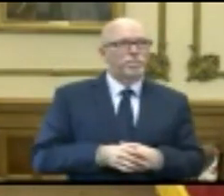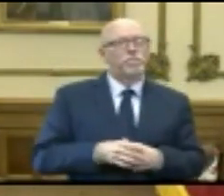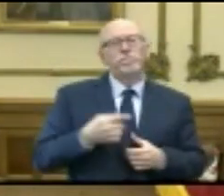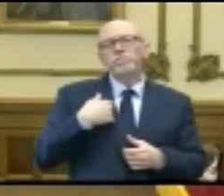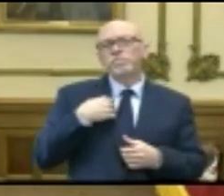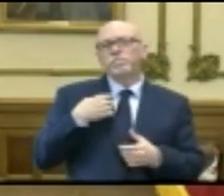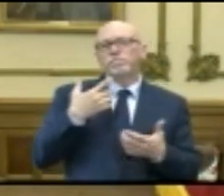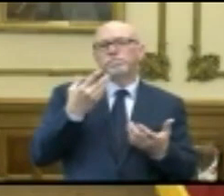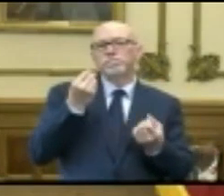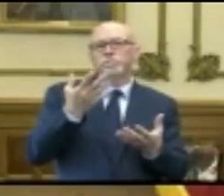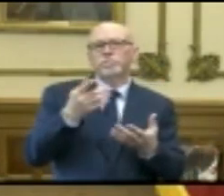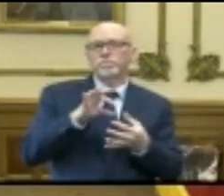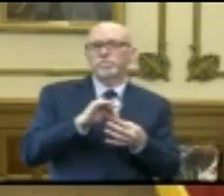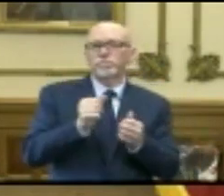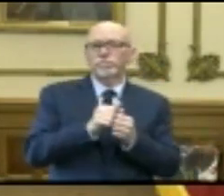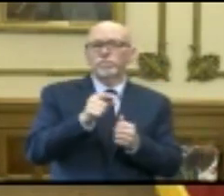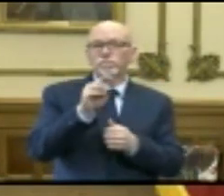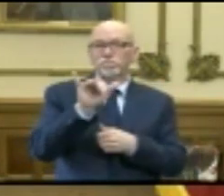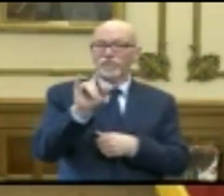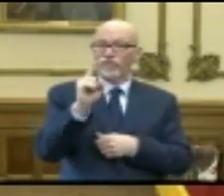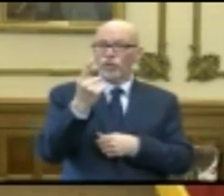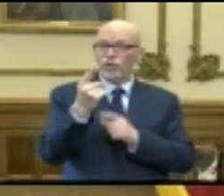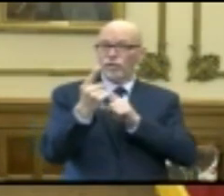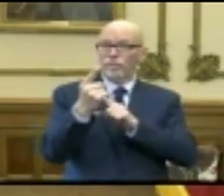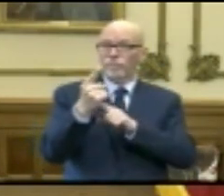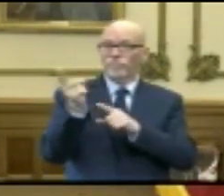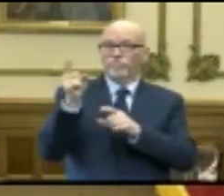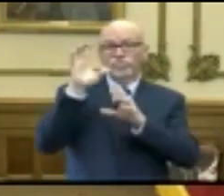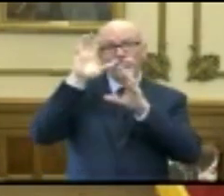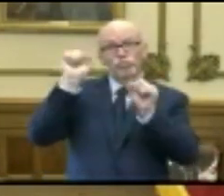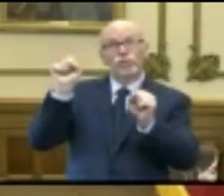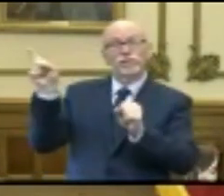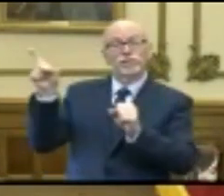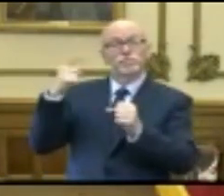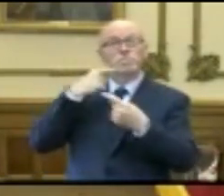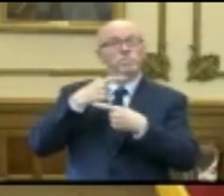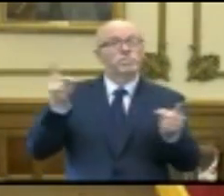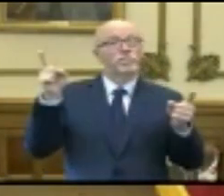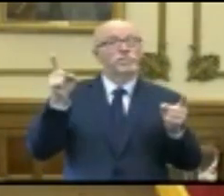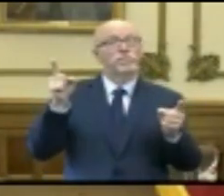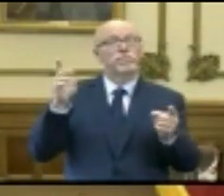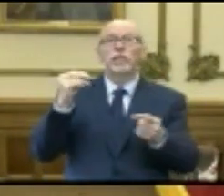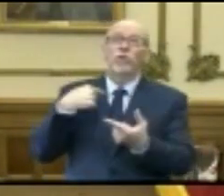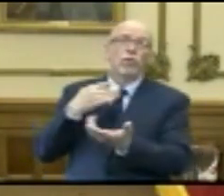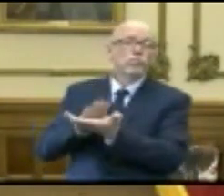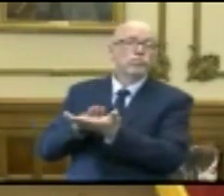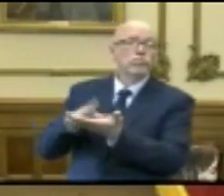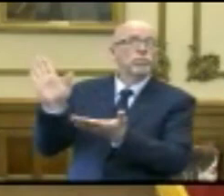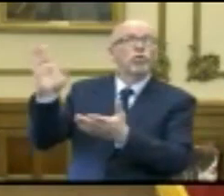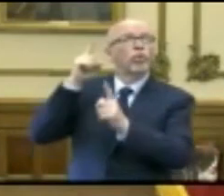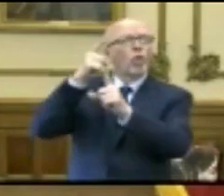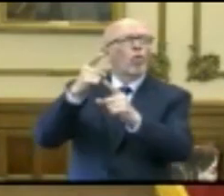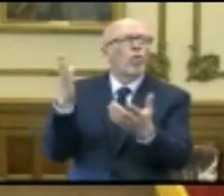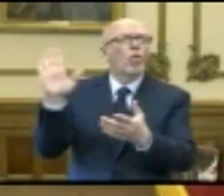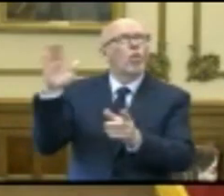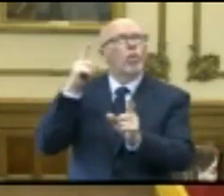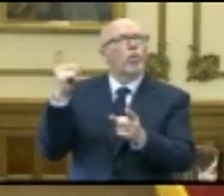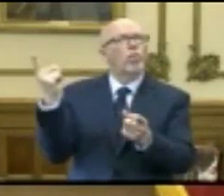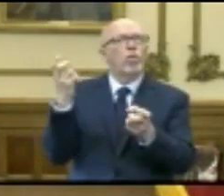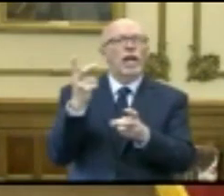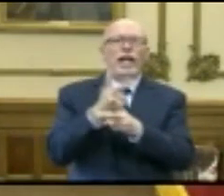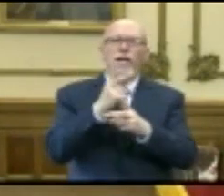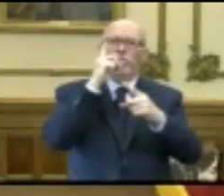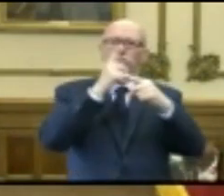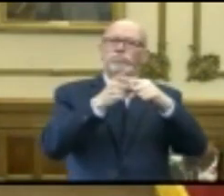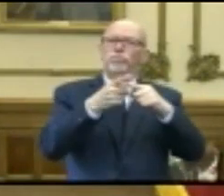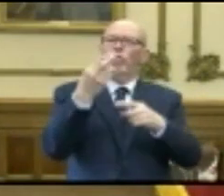say that as it relates to the May 1st date, look, the president put out there commendably an aspirational goal. He's trying to maintain hope